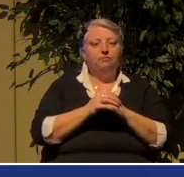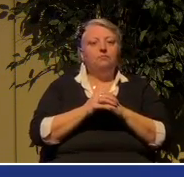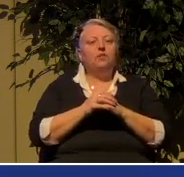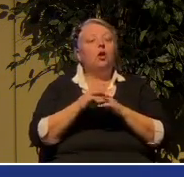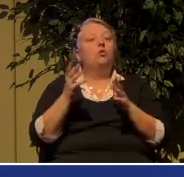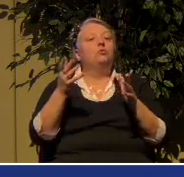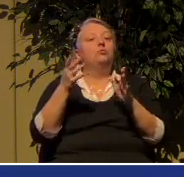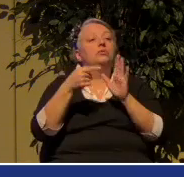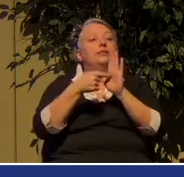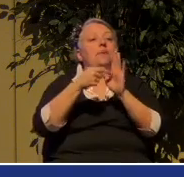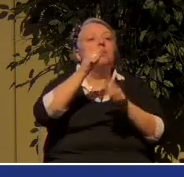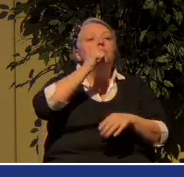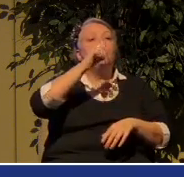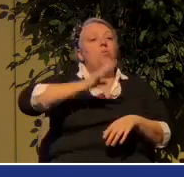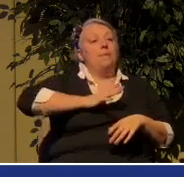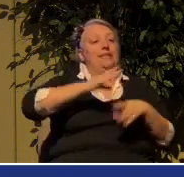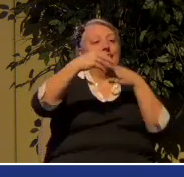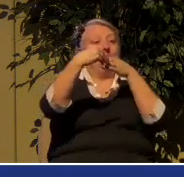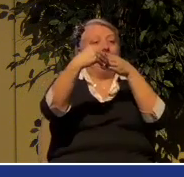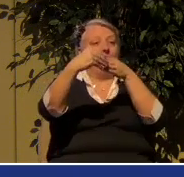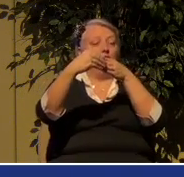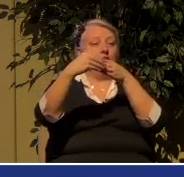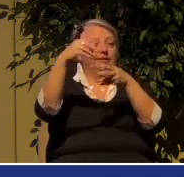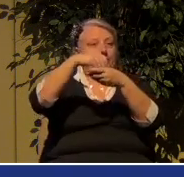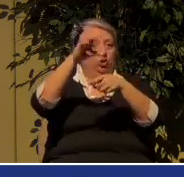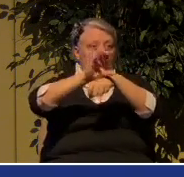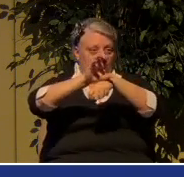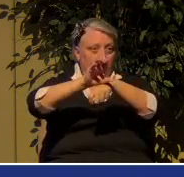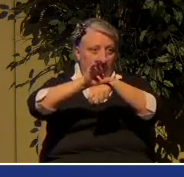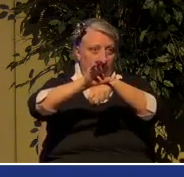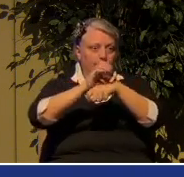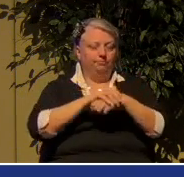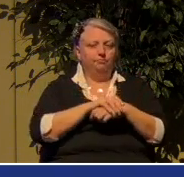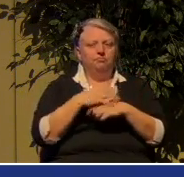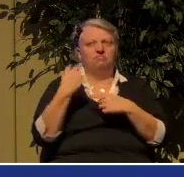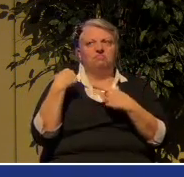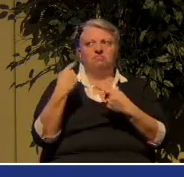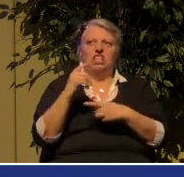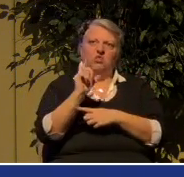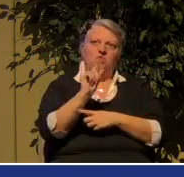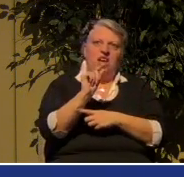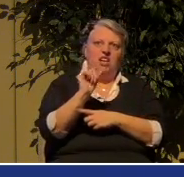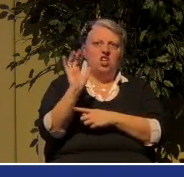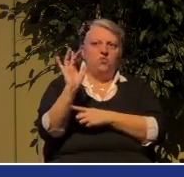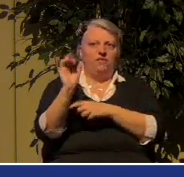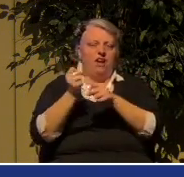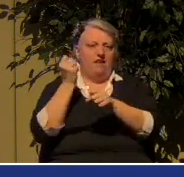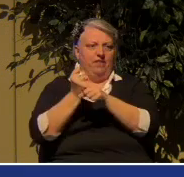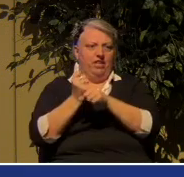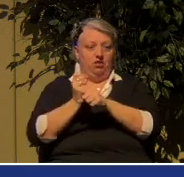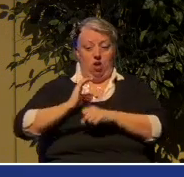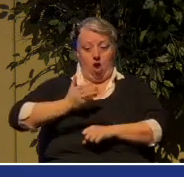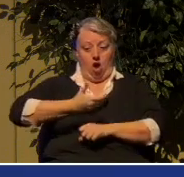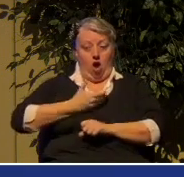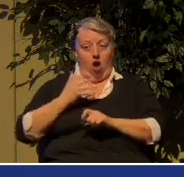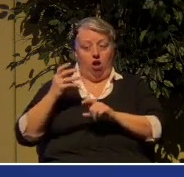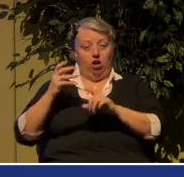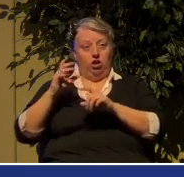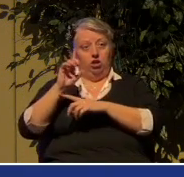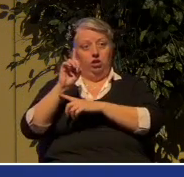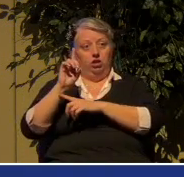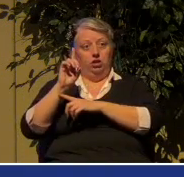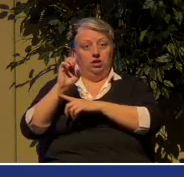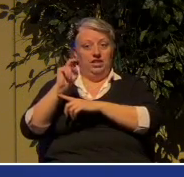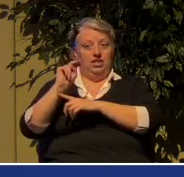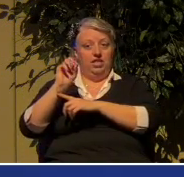of women in leadership in the church. For 20 or 25 years, our denomination, our with